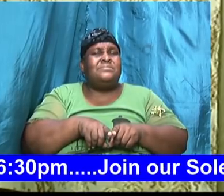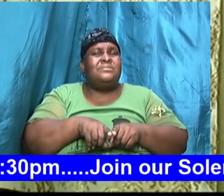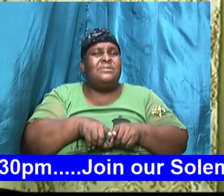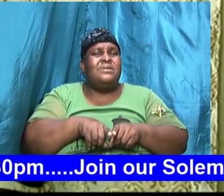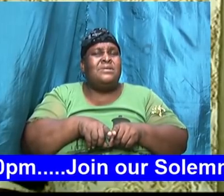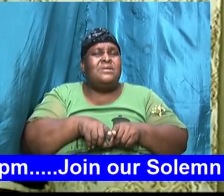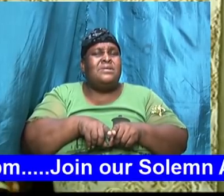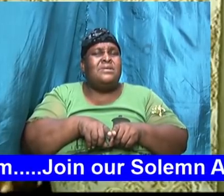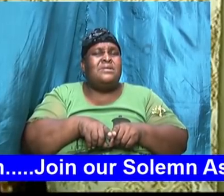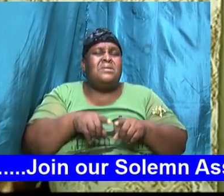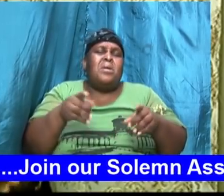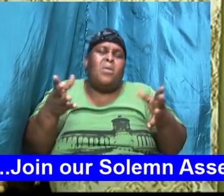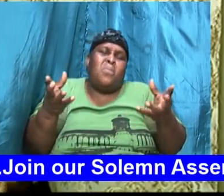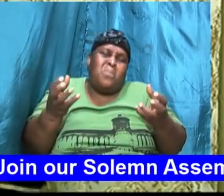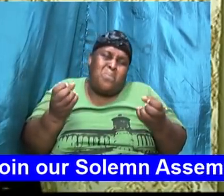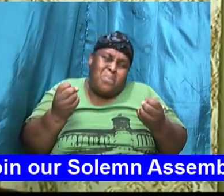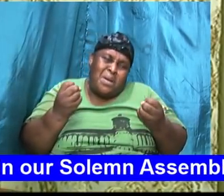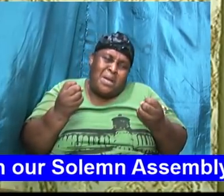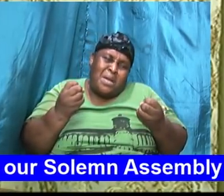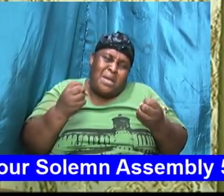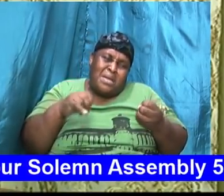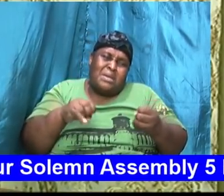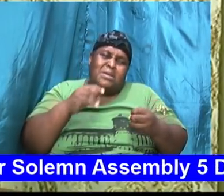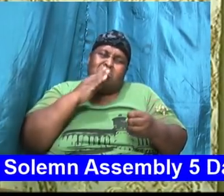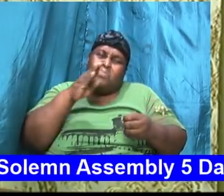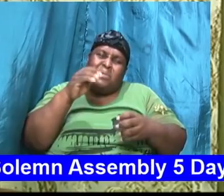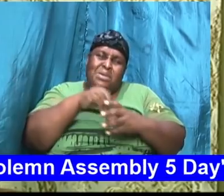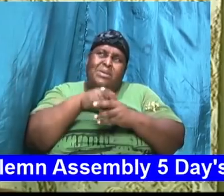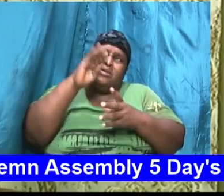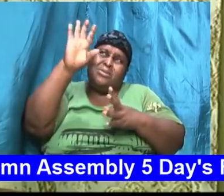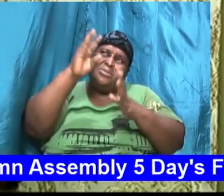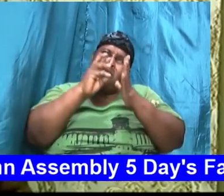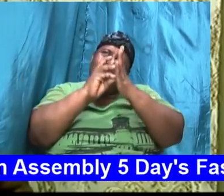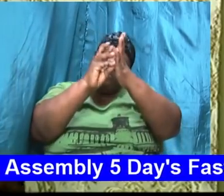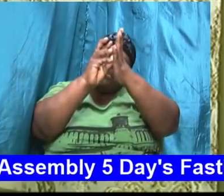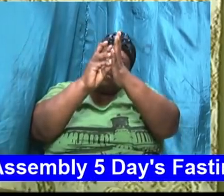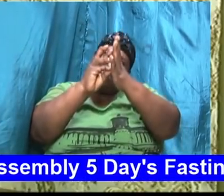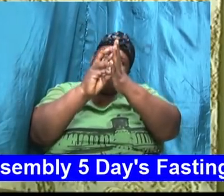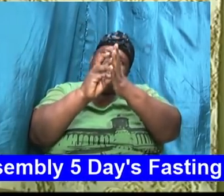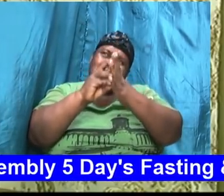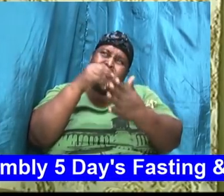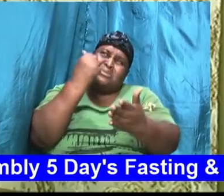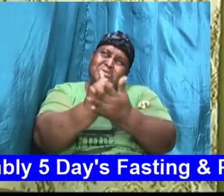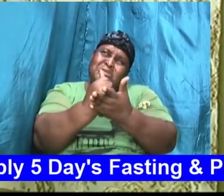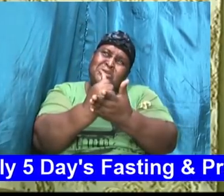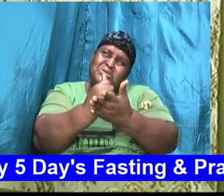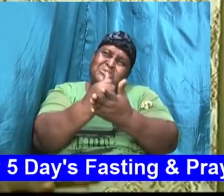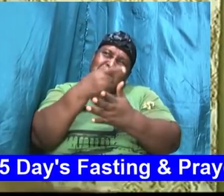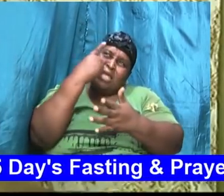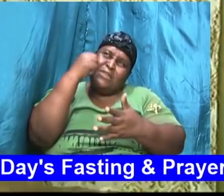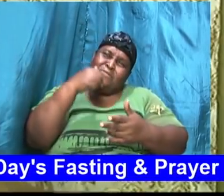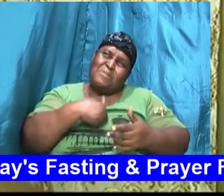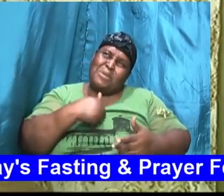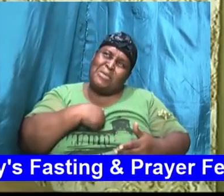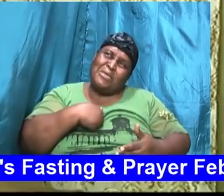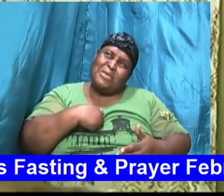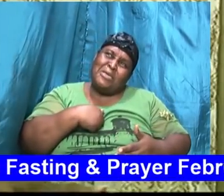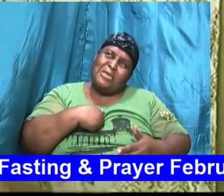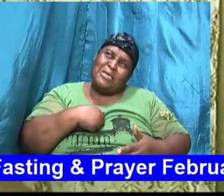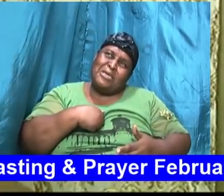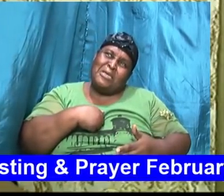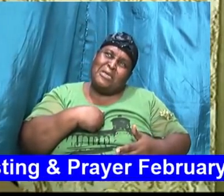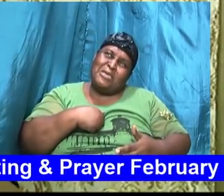I want it to be in your will so just stamp it for me just put your seal of approval